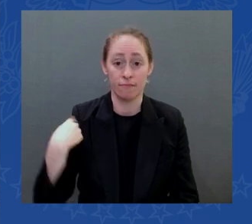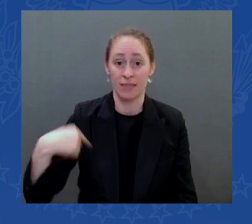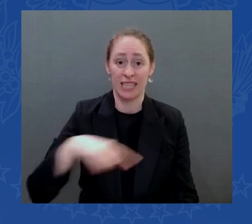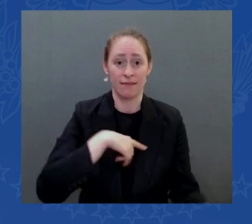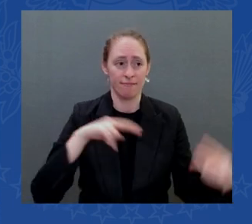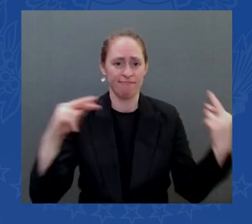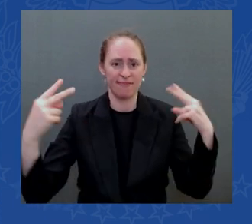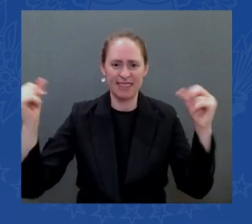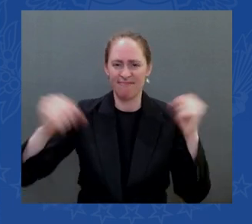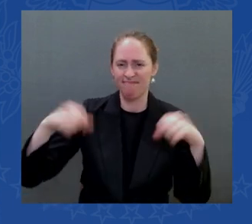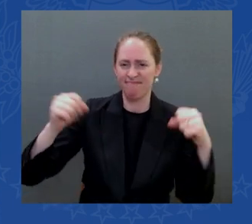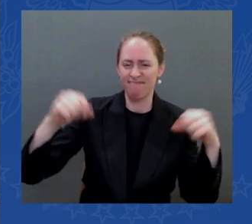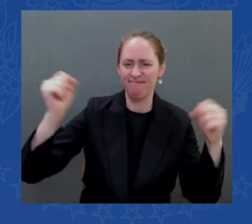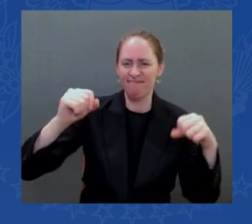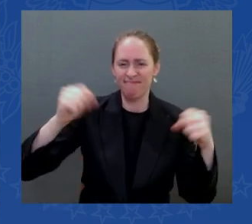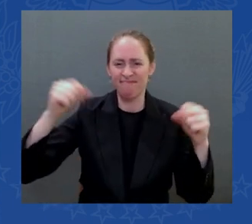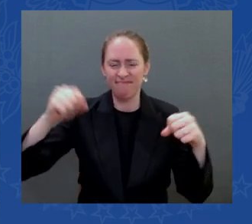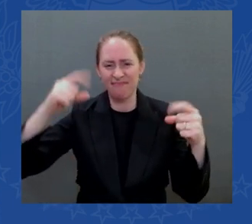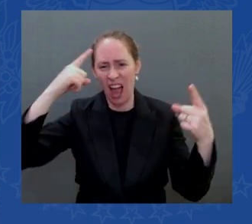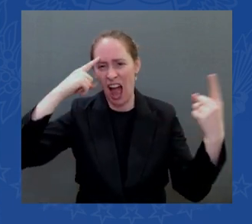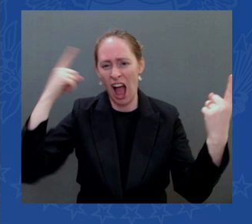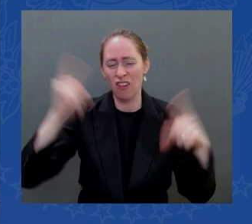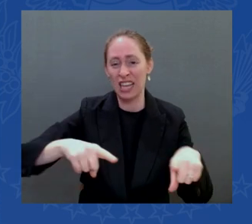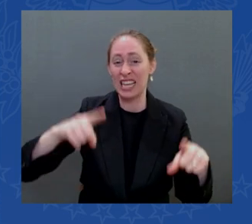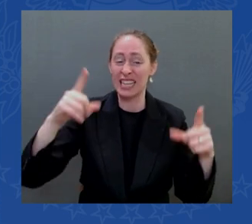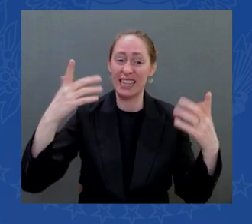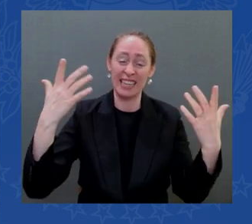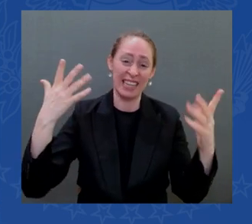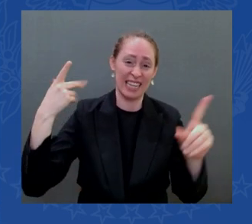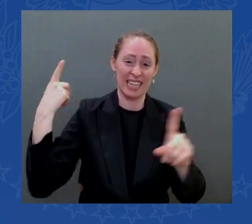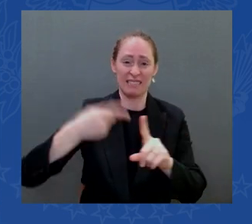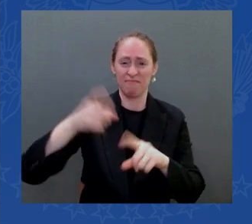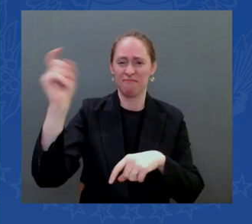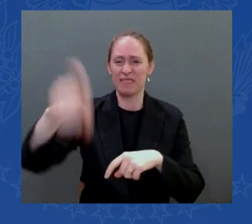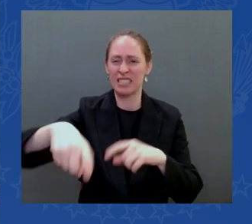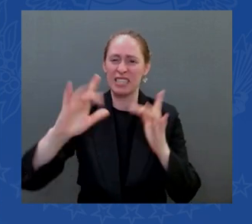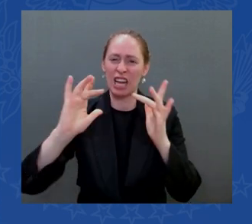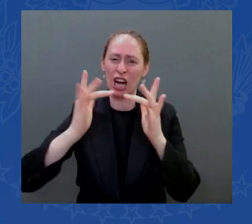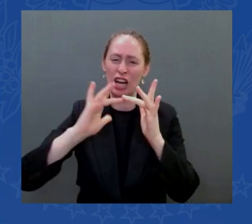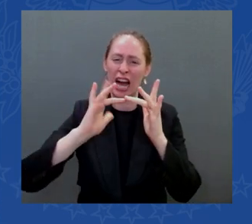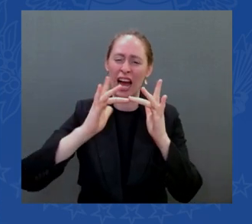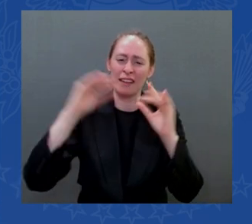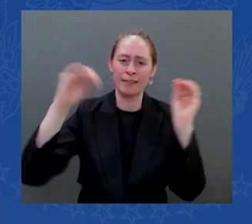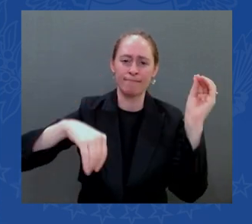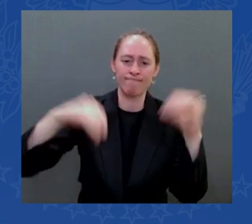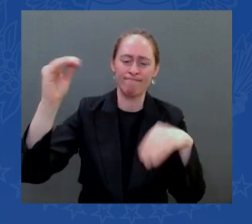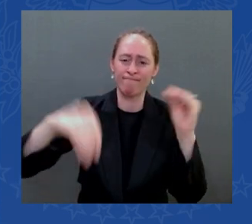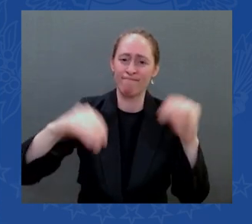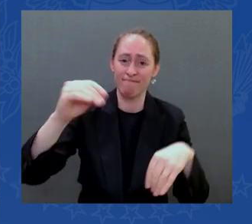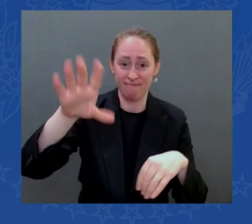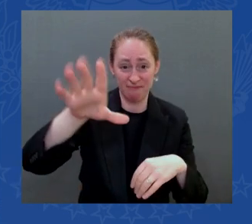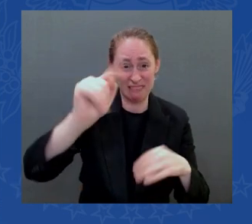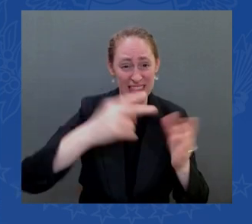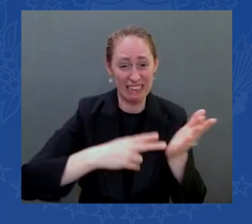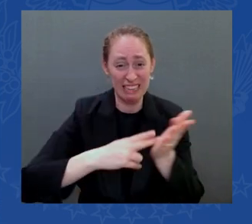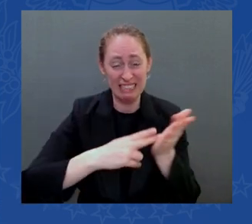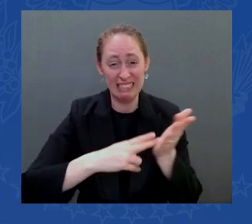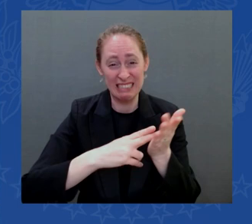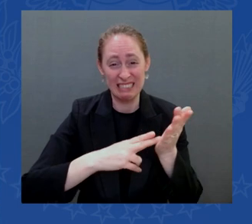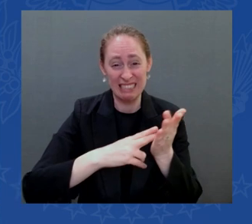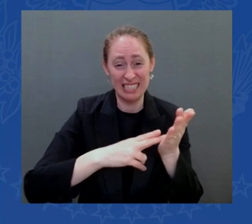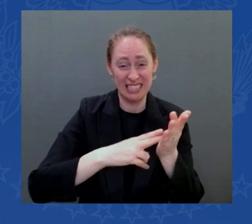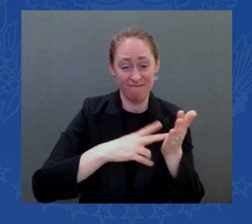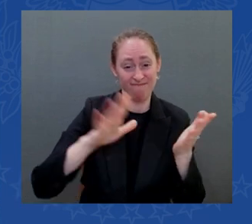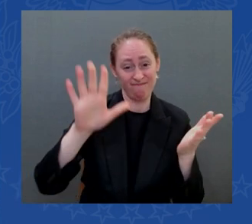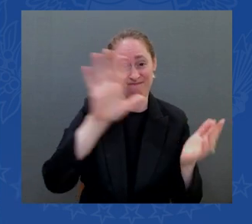21st century but even today one in every 10 people in new hampshire every one in 10 households don't have high-speed internet